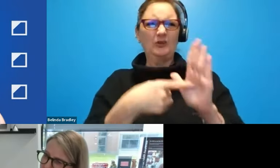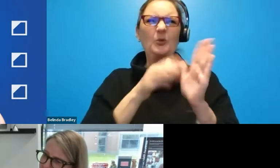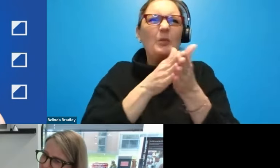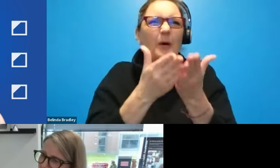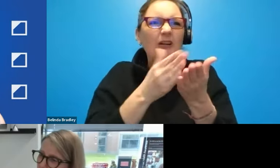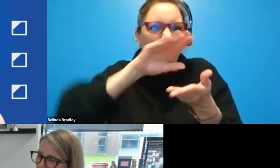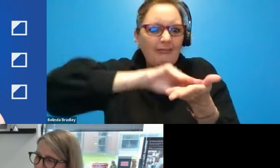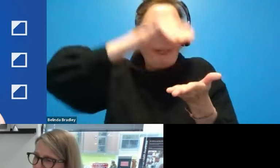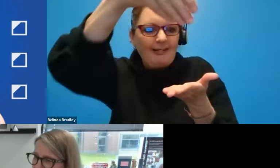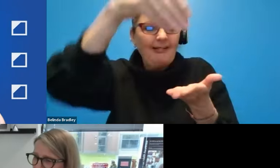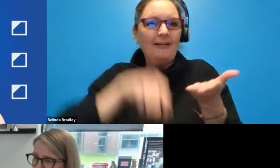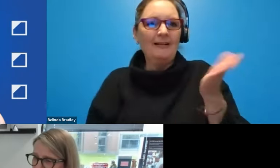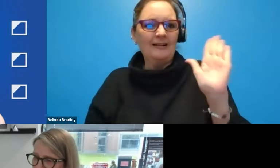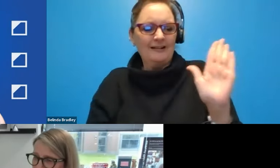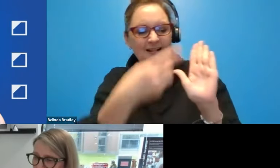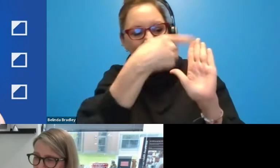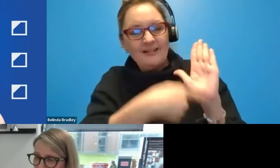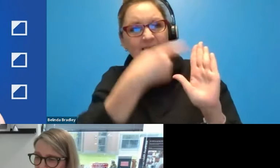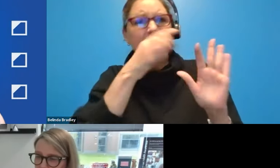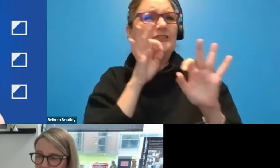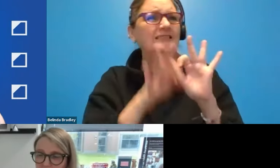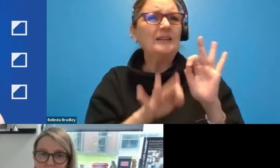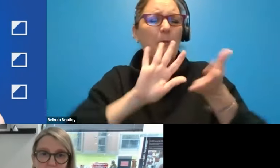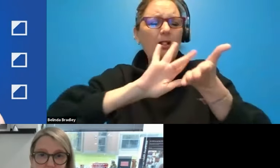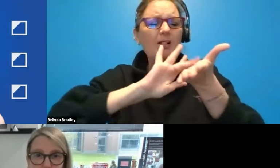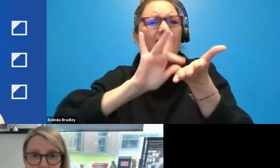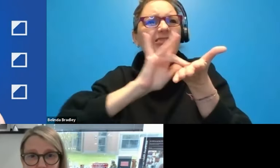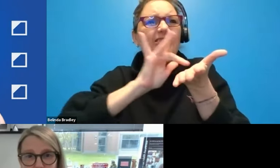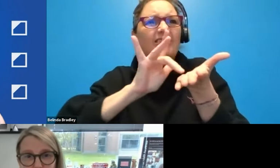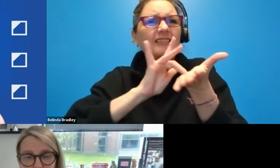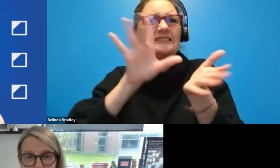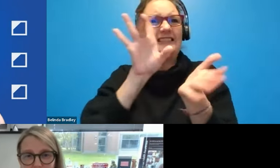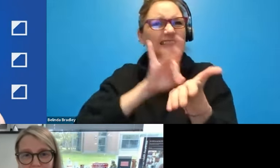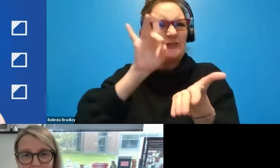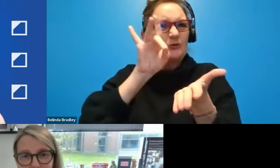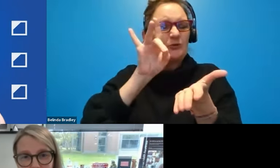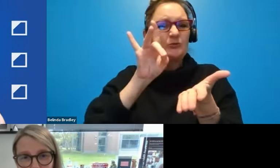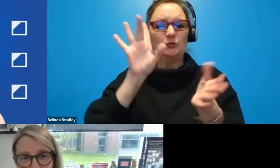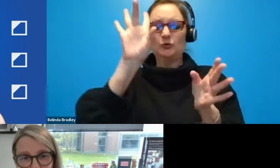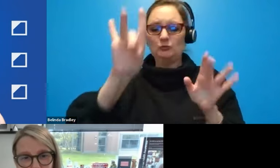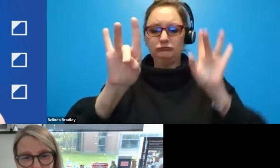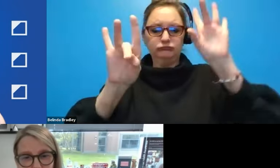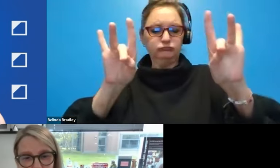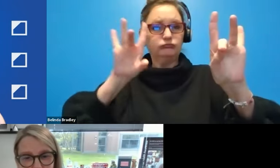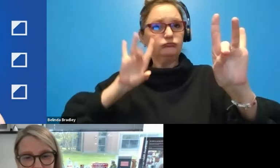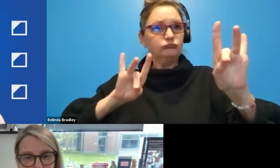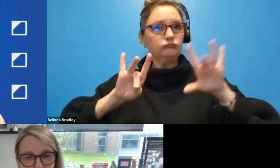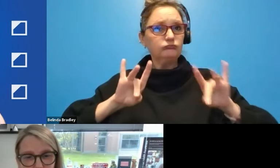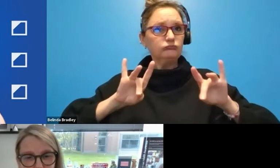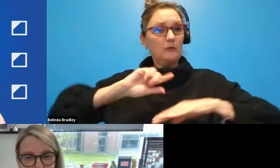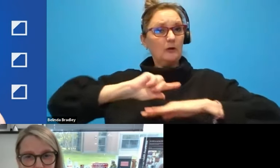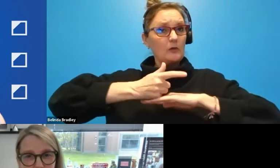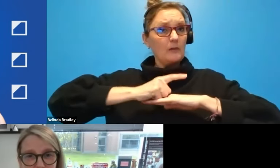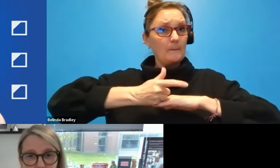Um, but they're just wonderful, simple tactile things that you can pop onto your, um, you know, onto your